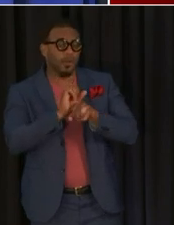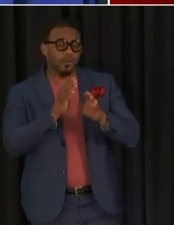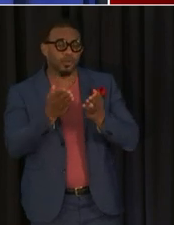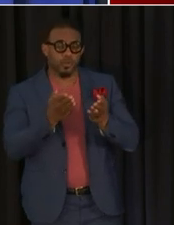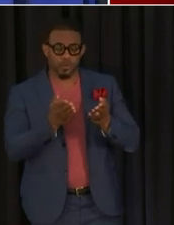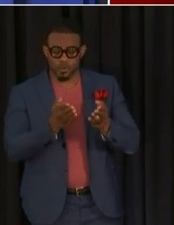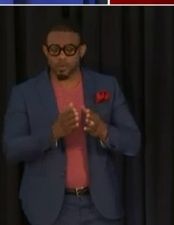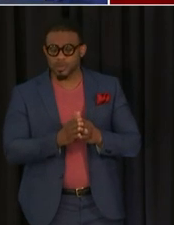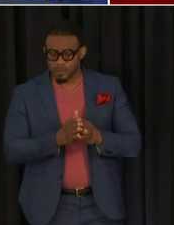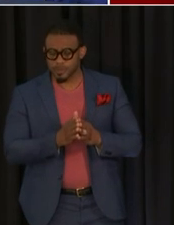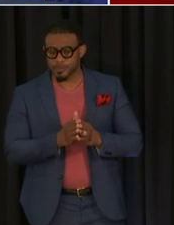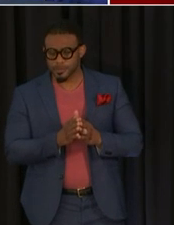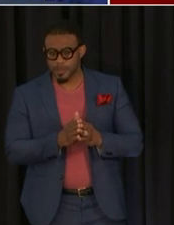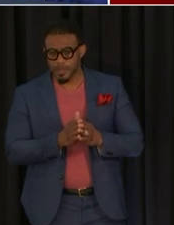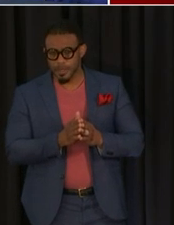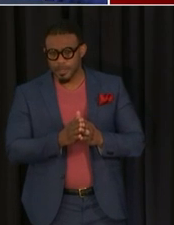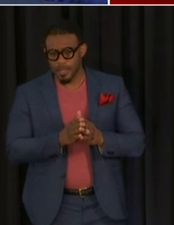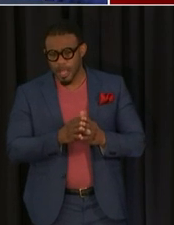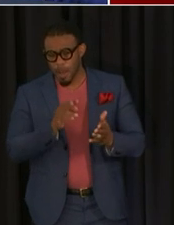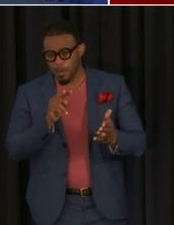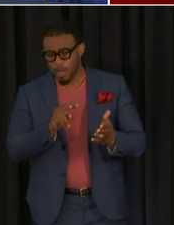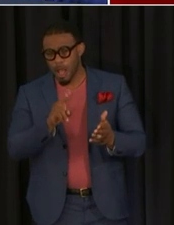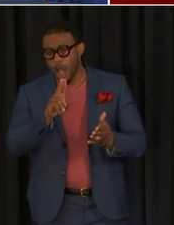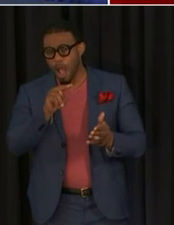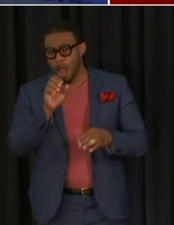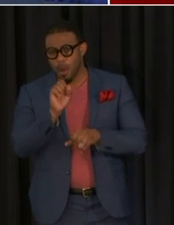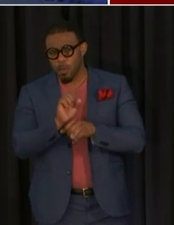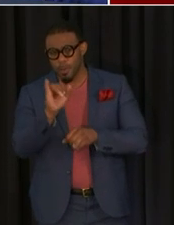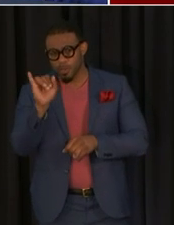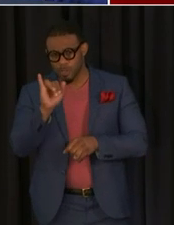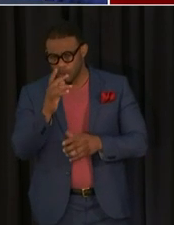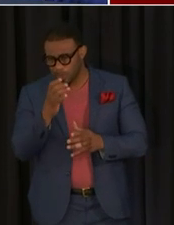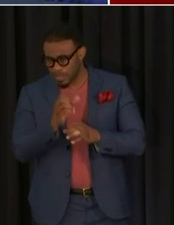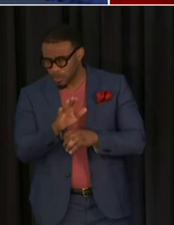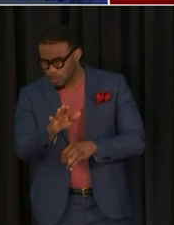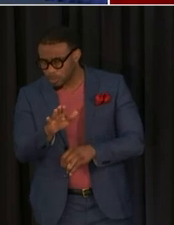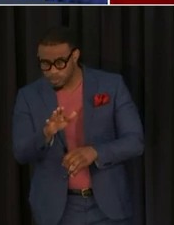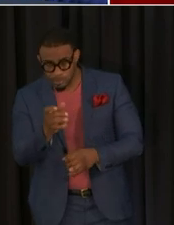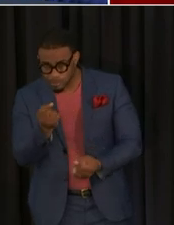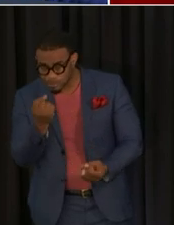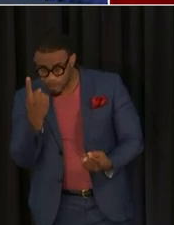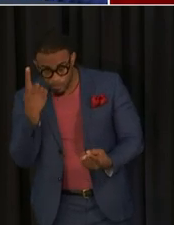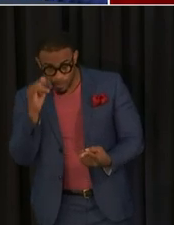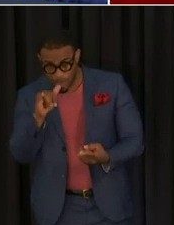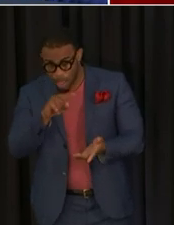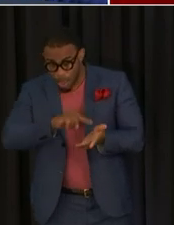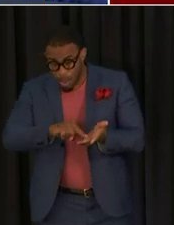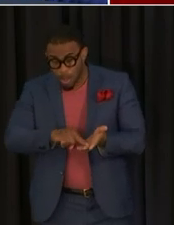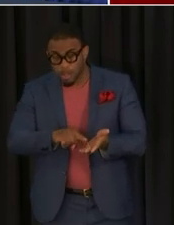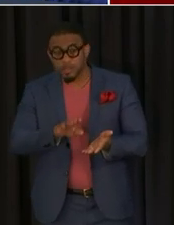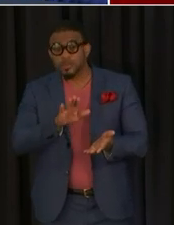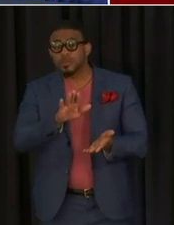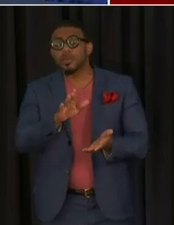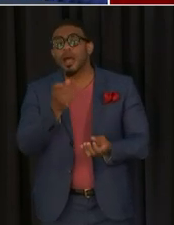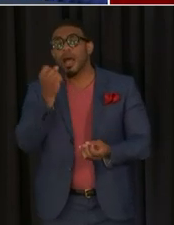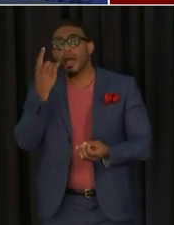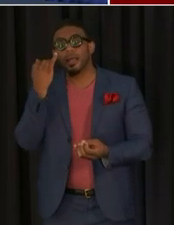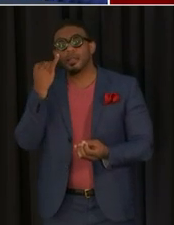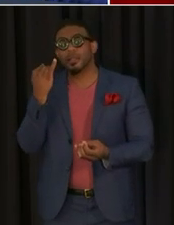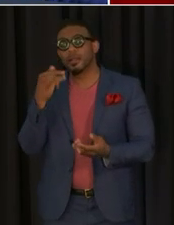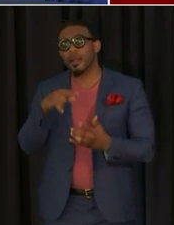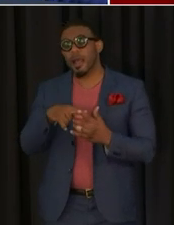of employment services over its handling of unemployment insurance i just i wanted to get your impression of that audit and like your